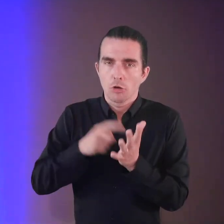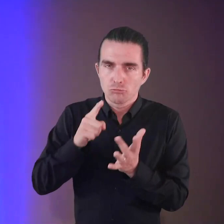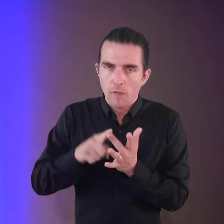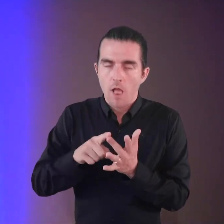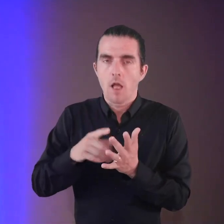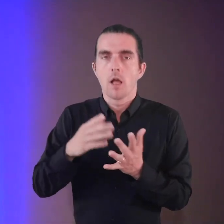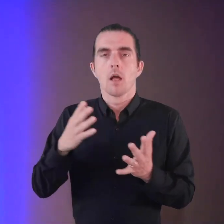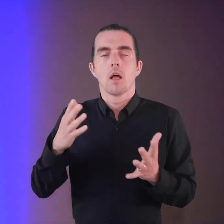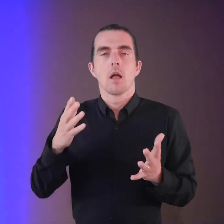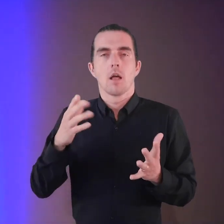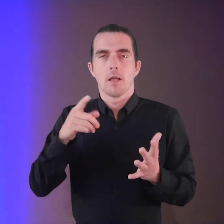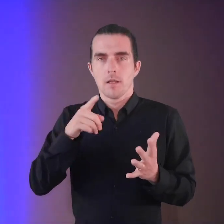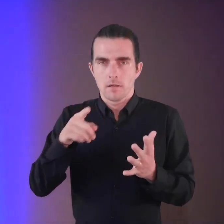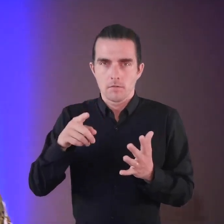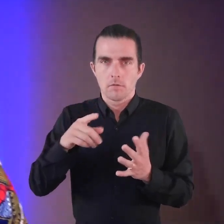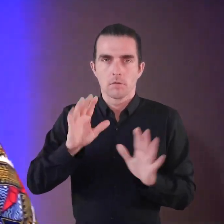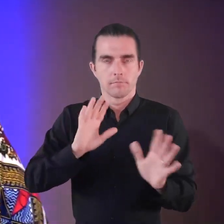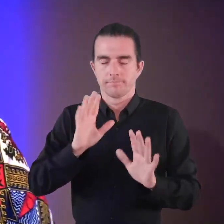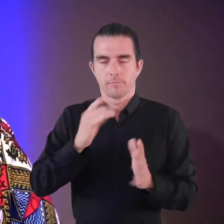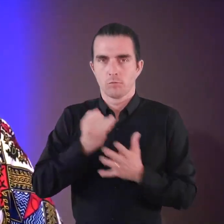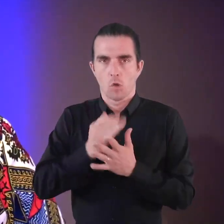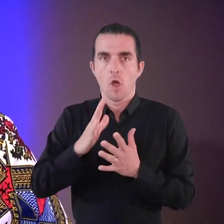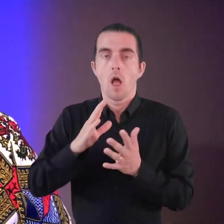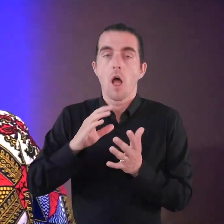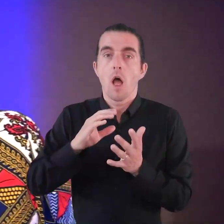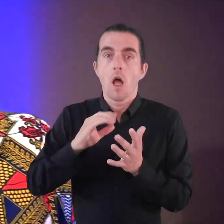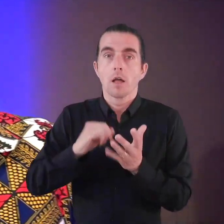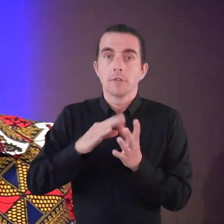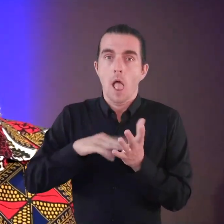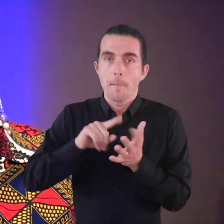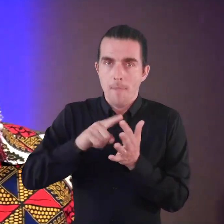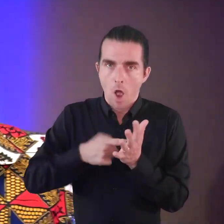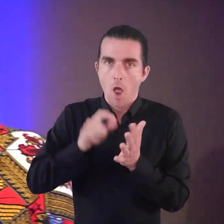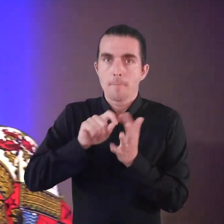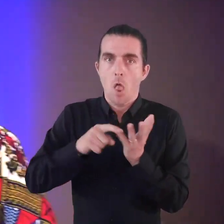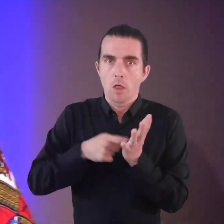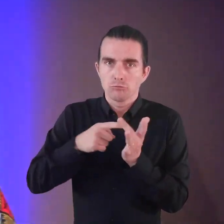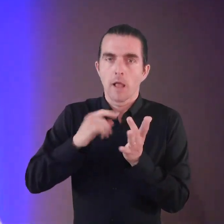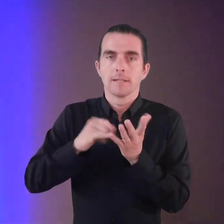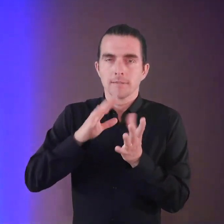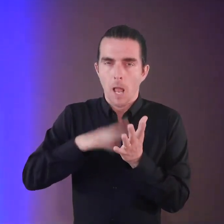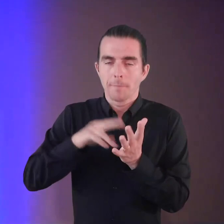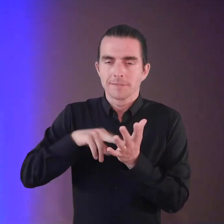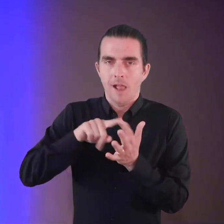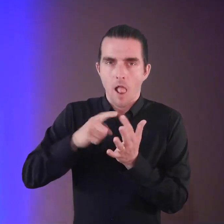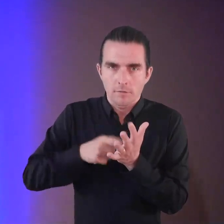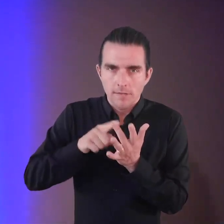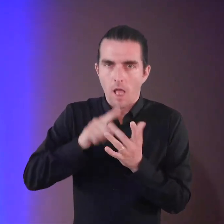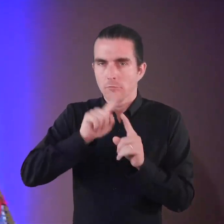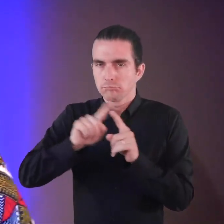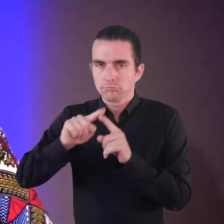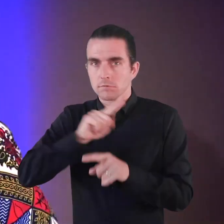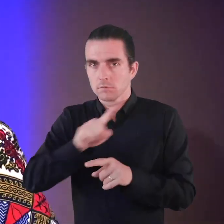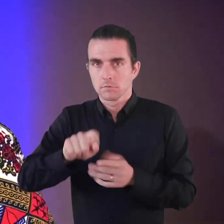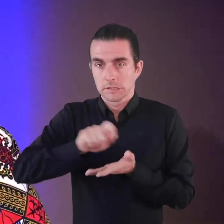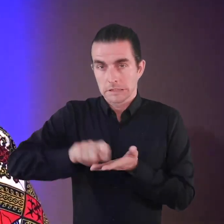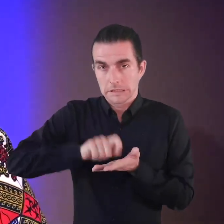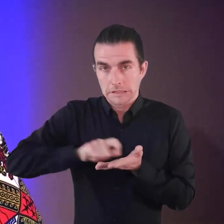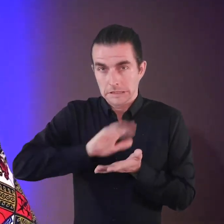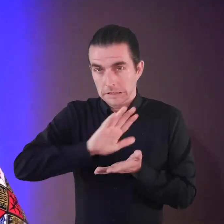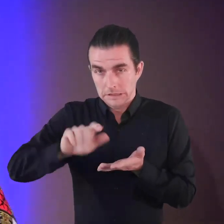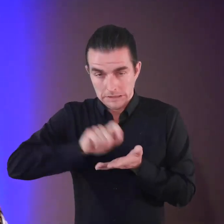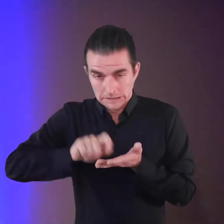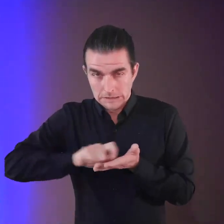Satnam Puri, Samir Puri, Satnam Sangira have all documented